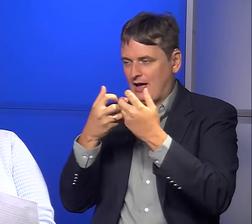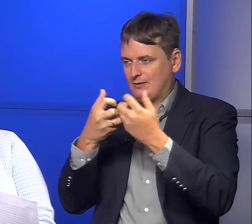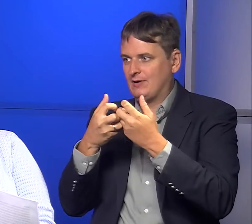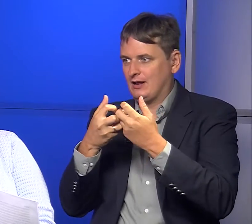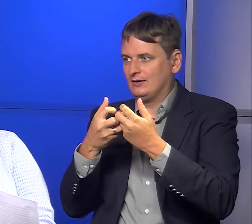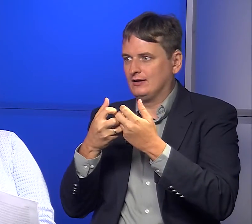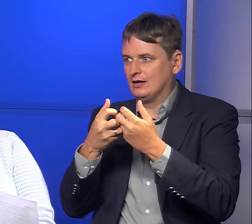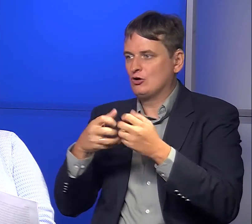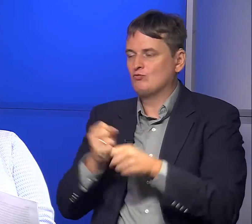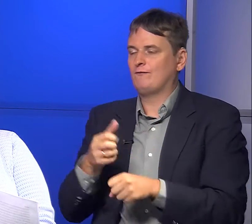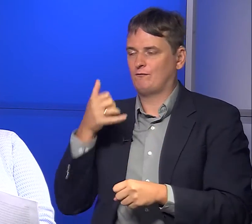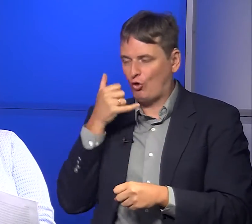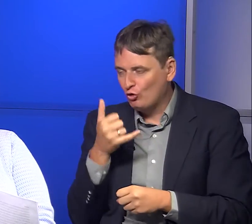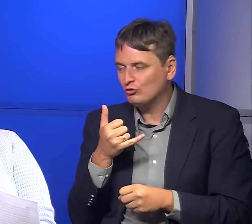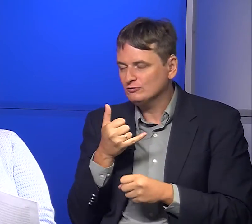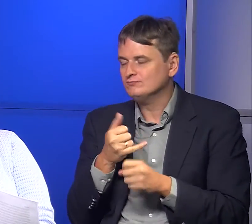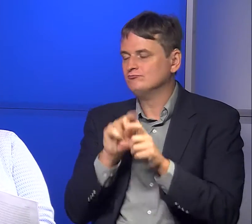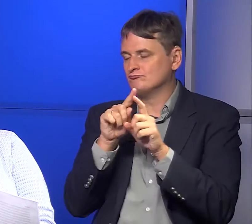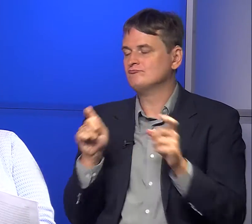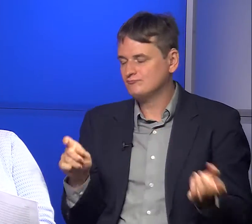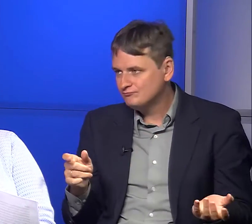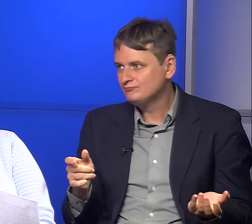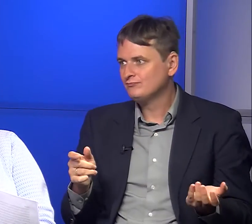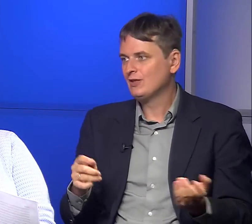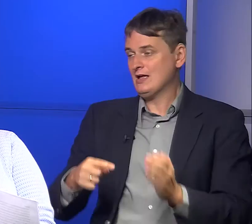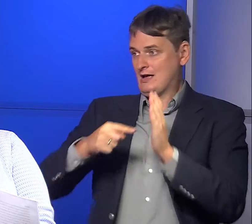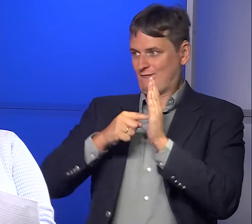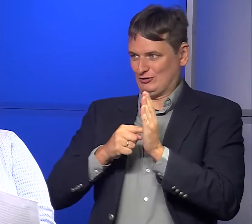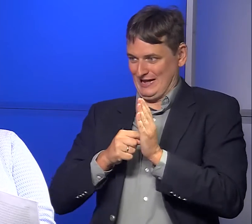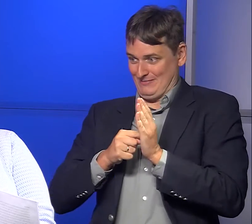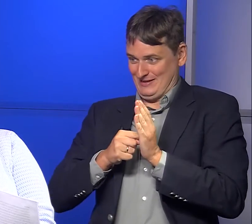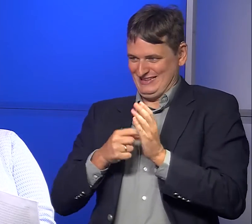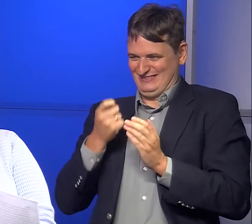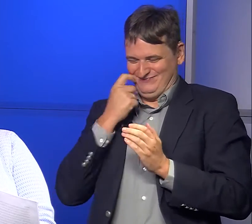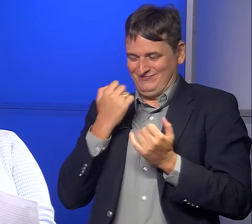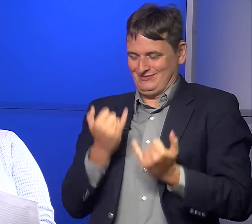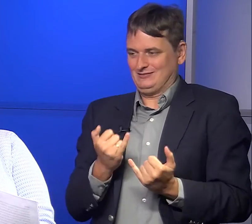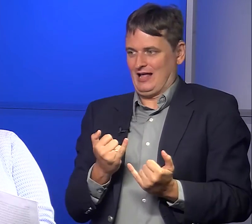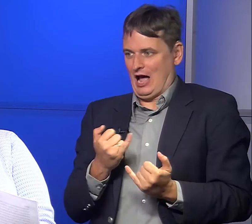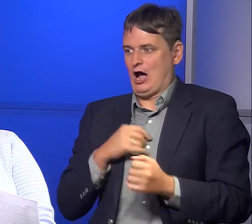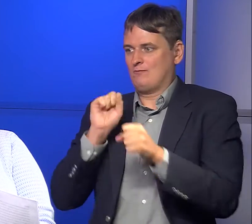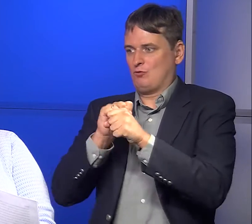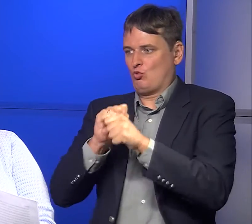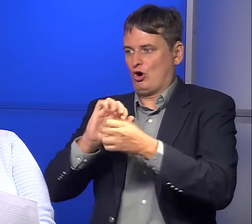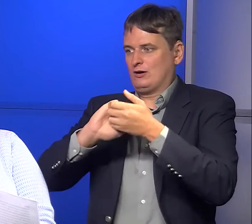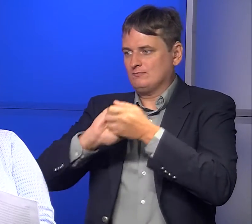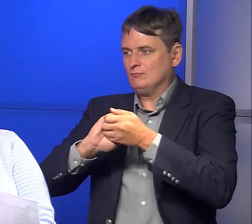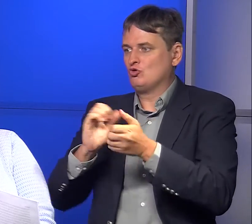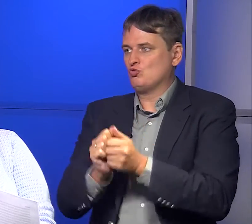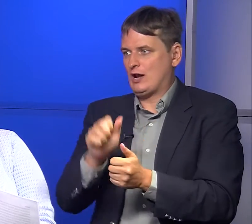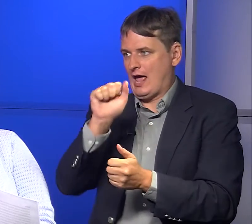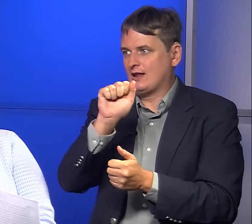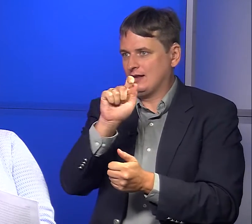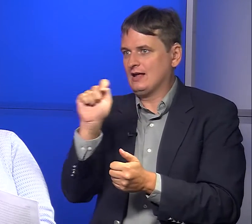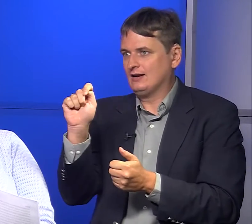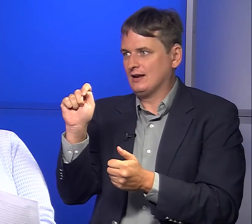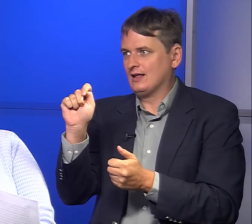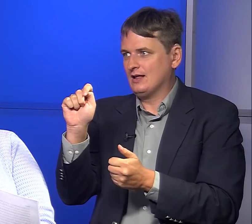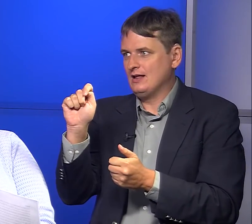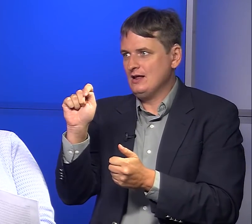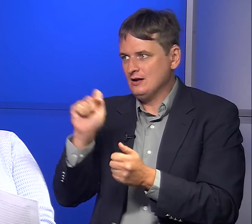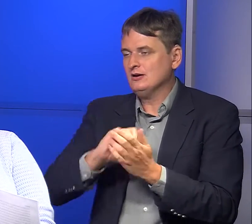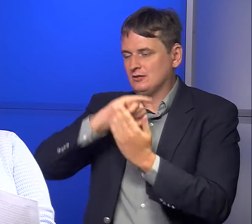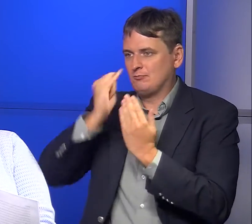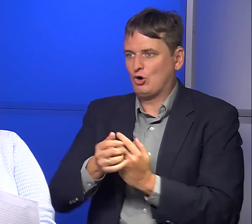We've been working on hearing aid compatibility with phones and other technologies. For example, we've just been